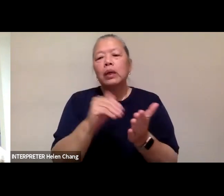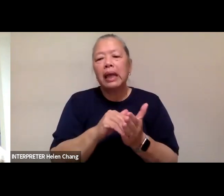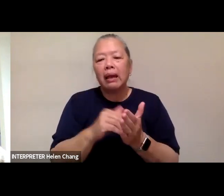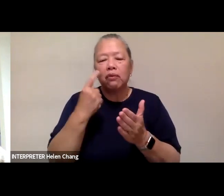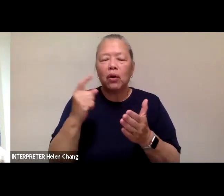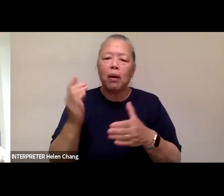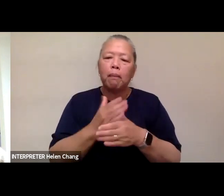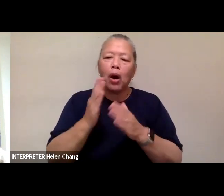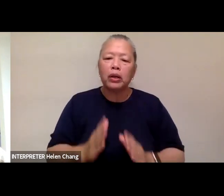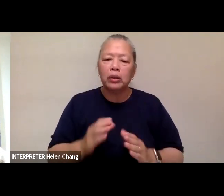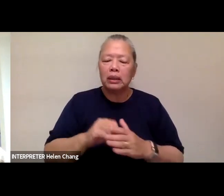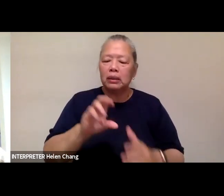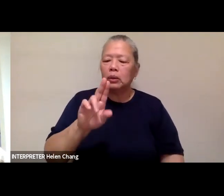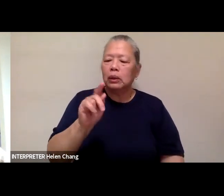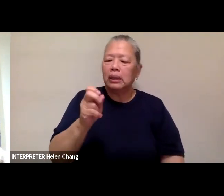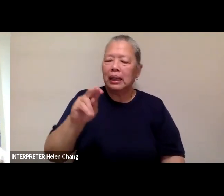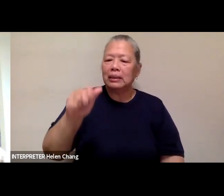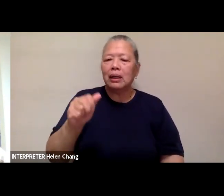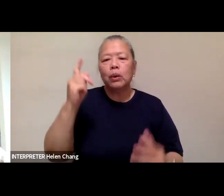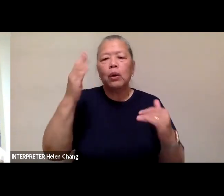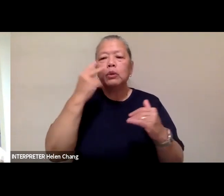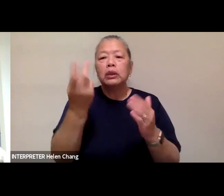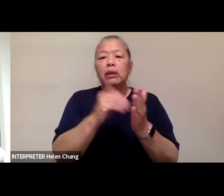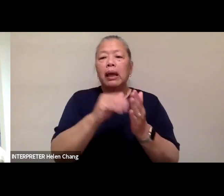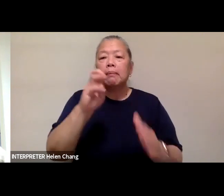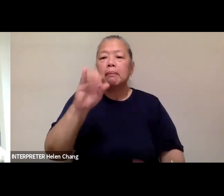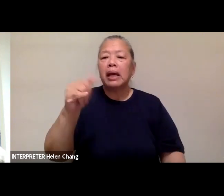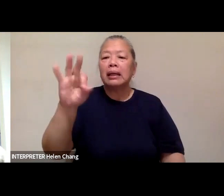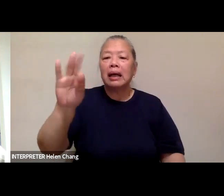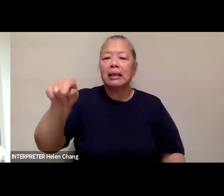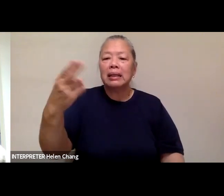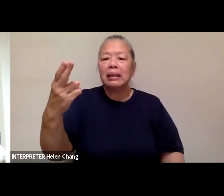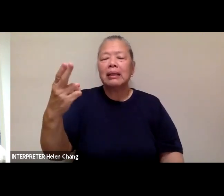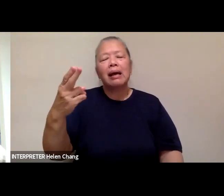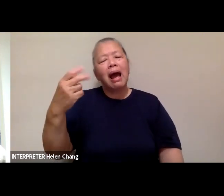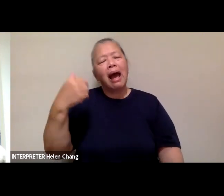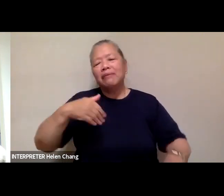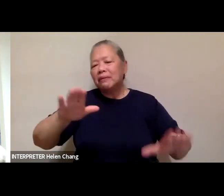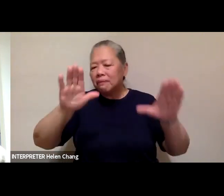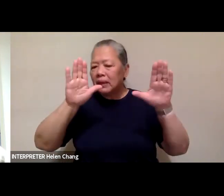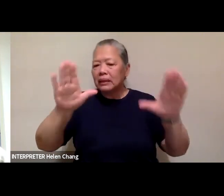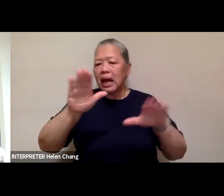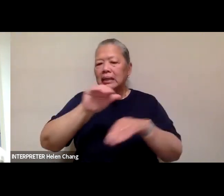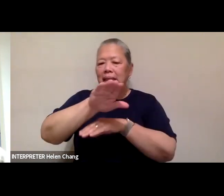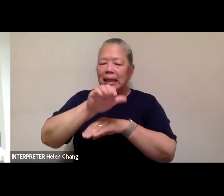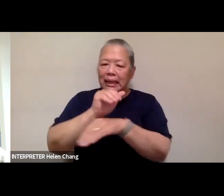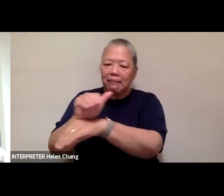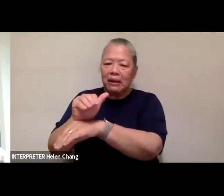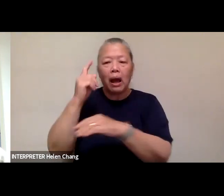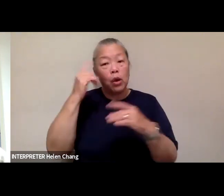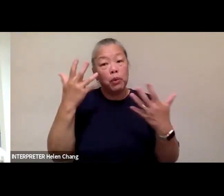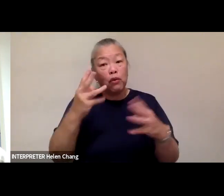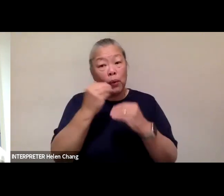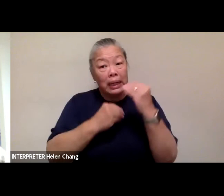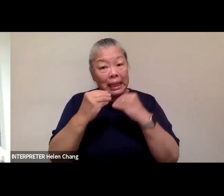for Colinasia, and I hope we'll see you on May 19th and I'm wishing you all a fantastic evening. I hope you've eaten. If you haven't